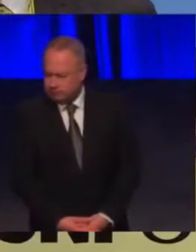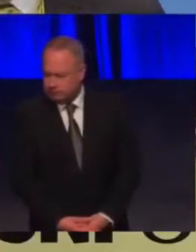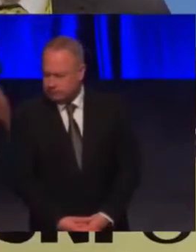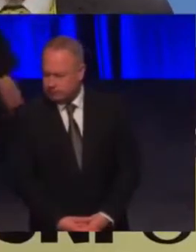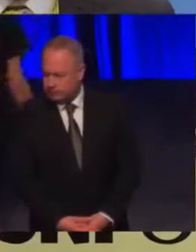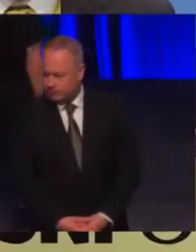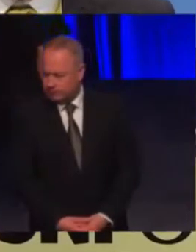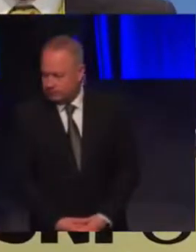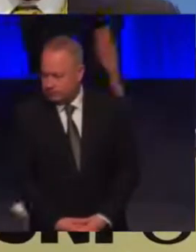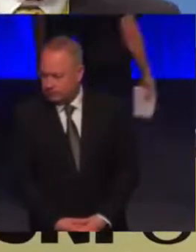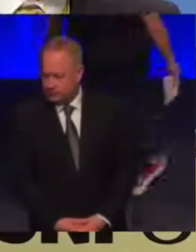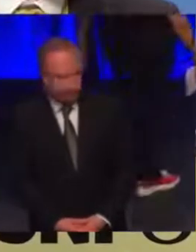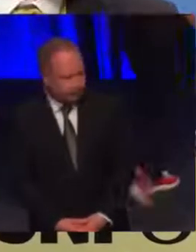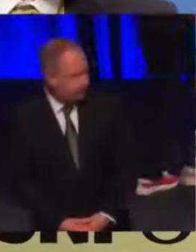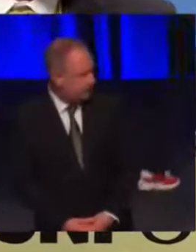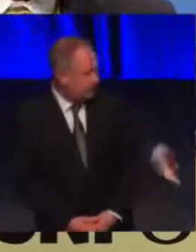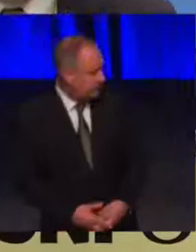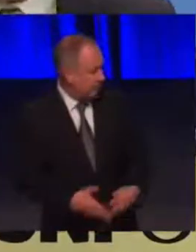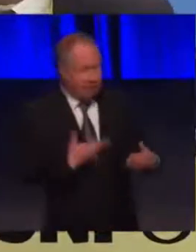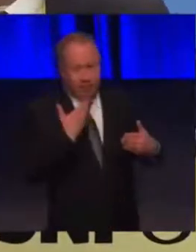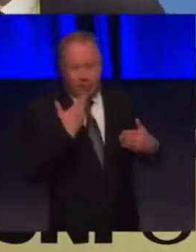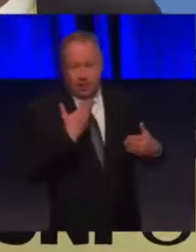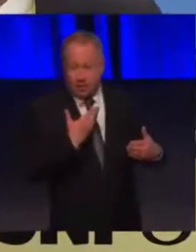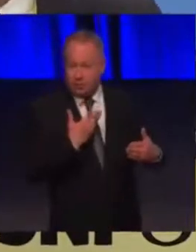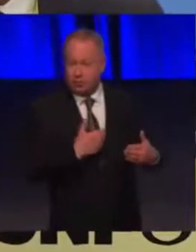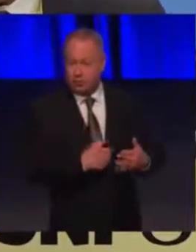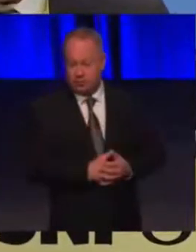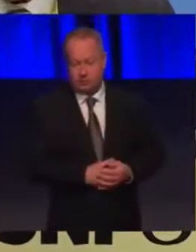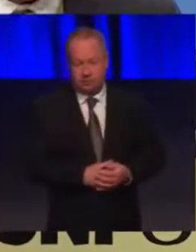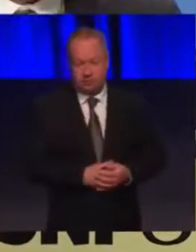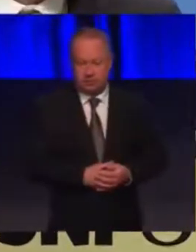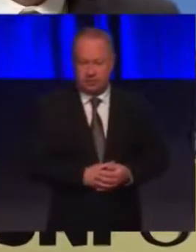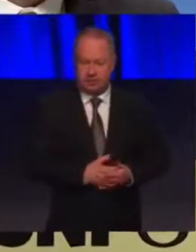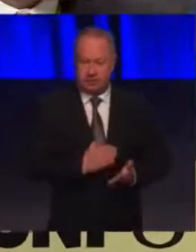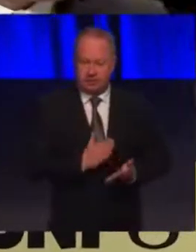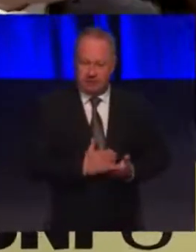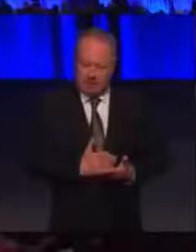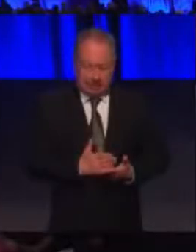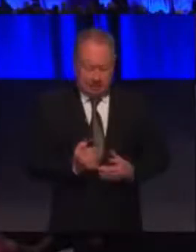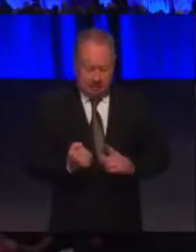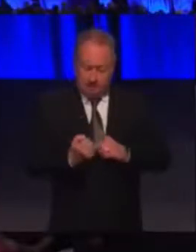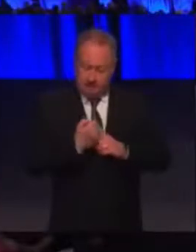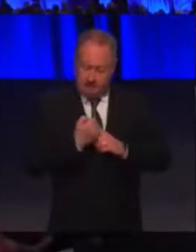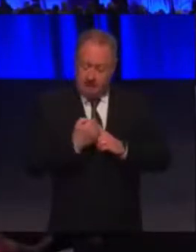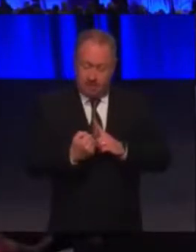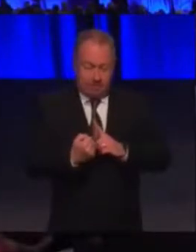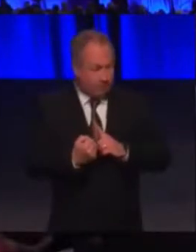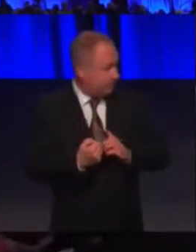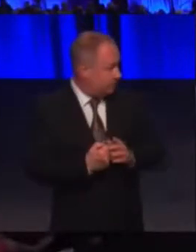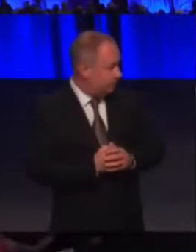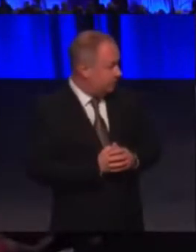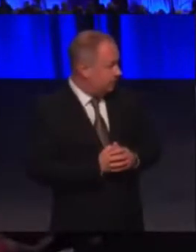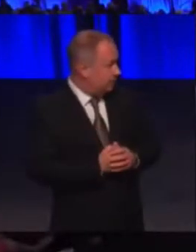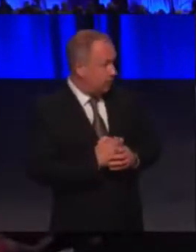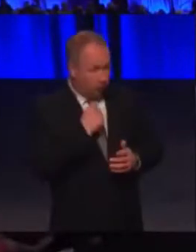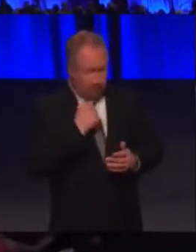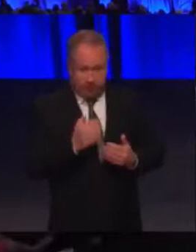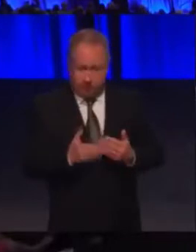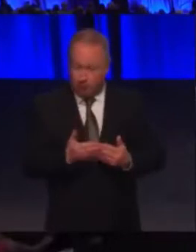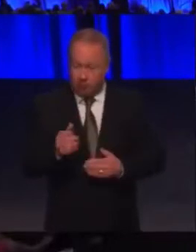Thank you, Chris. I think we'll all agree that that was very powerful indeed. I will call other speakers.